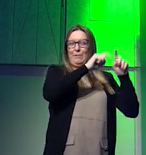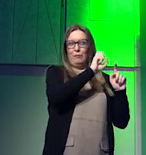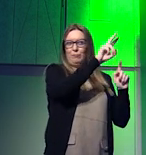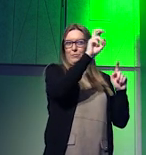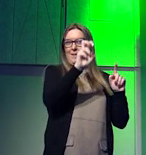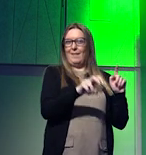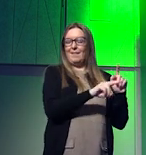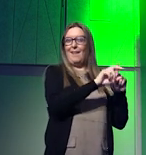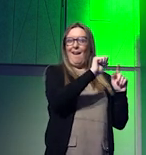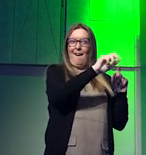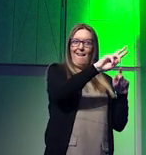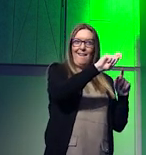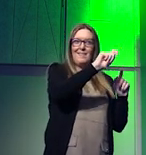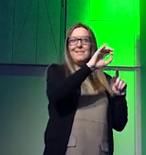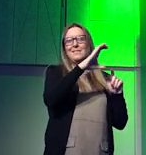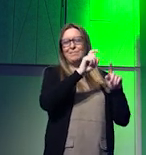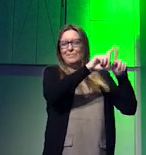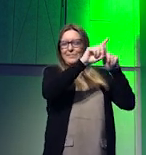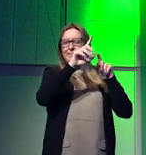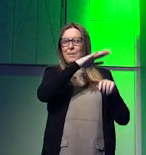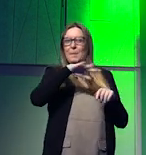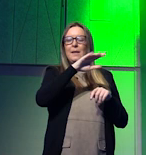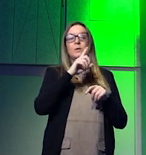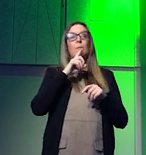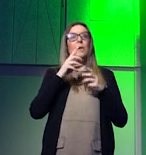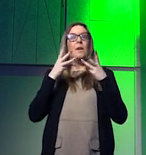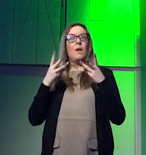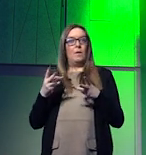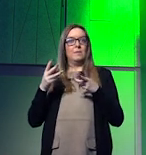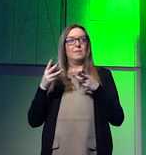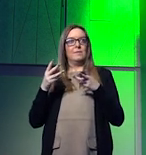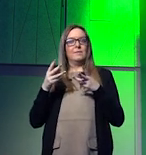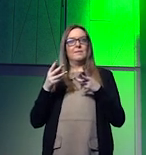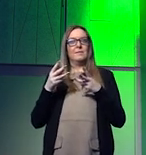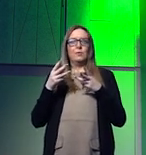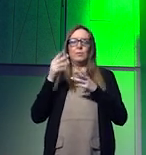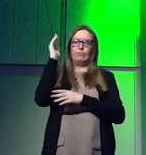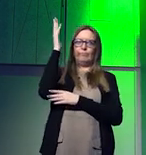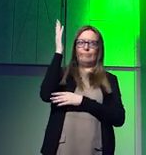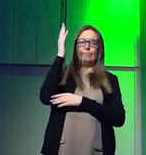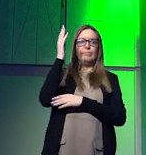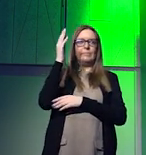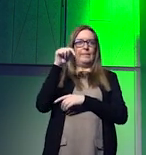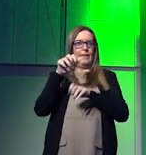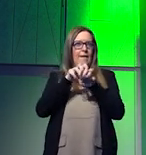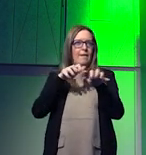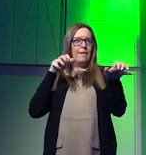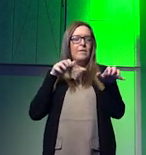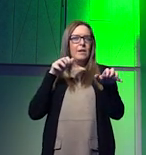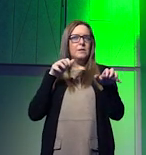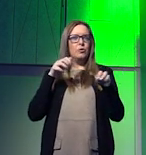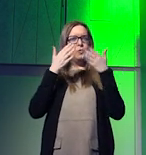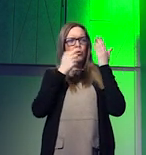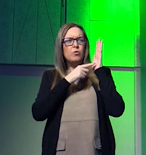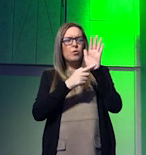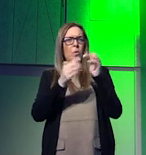wanted to intervene in this um in this conference to try and give a wider sense of what is currently happening